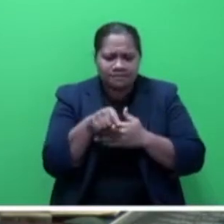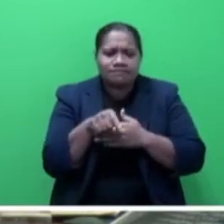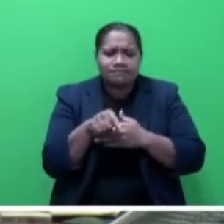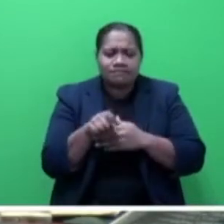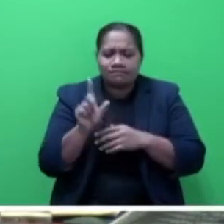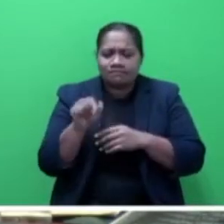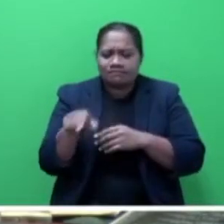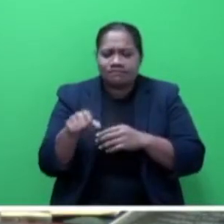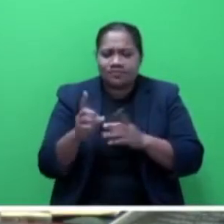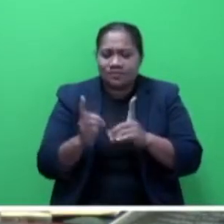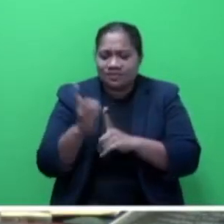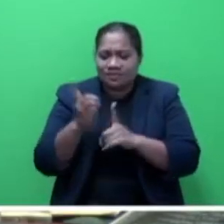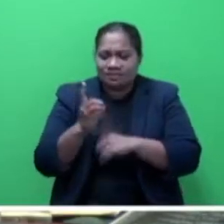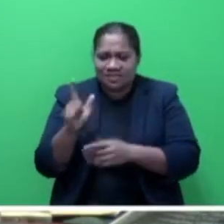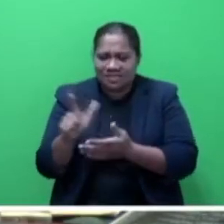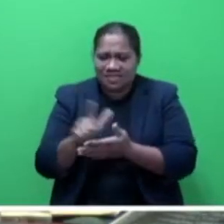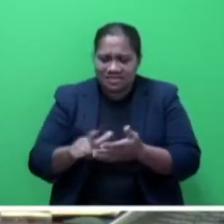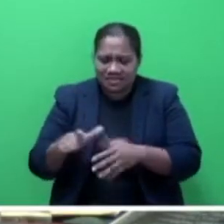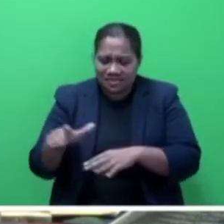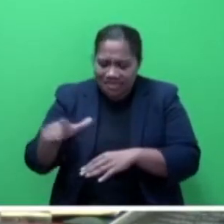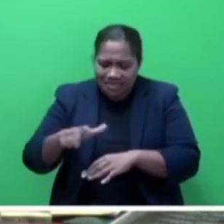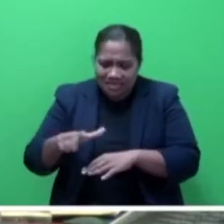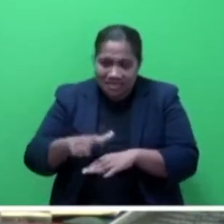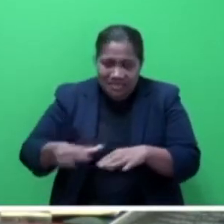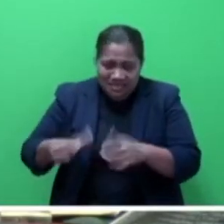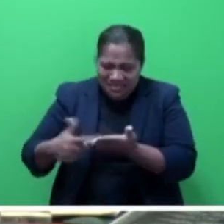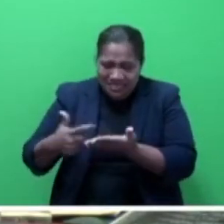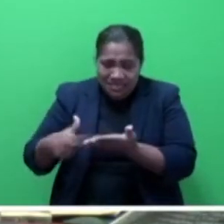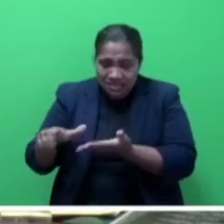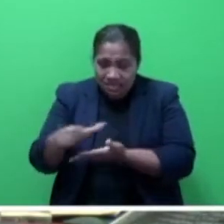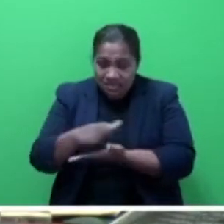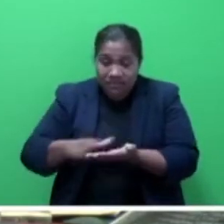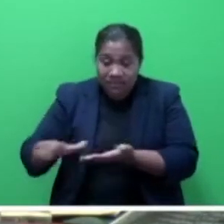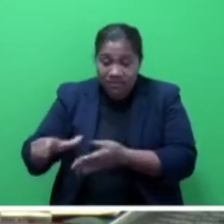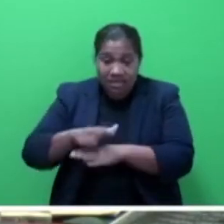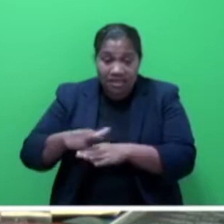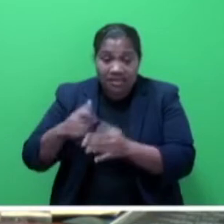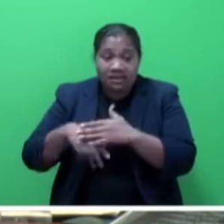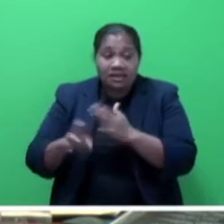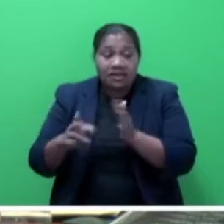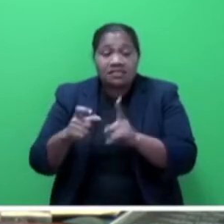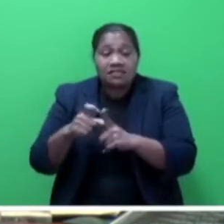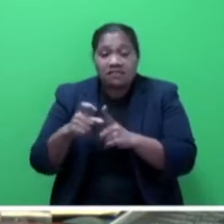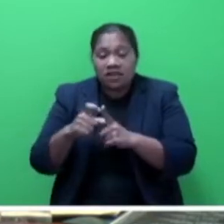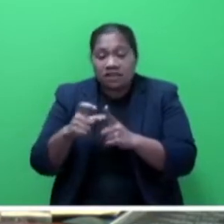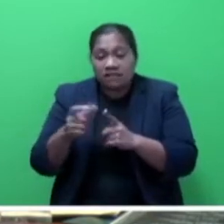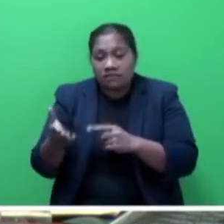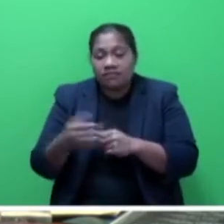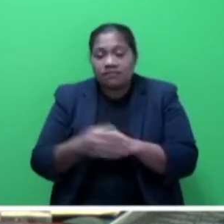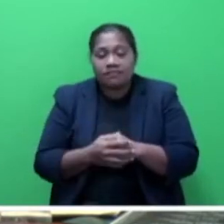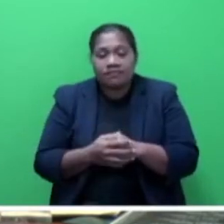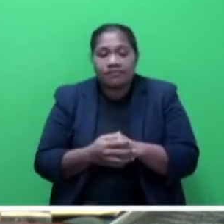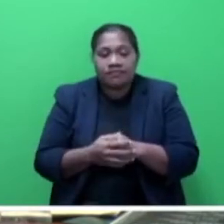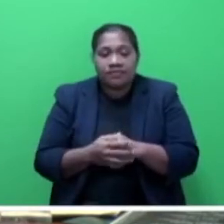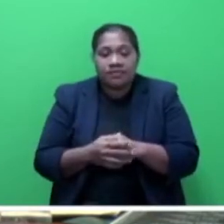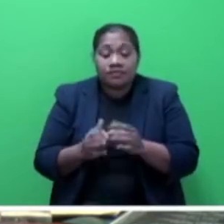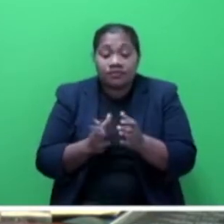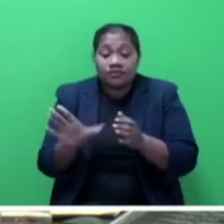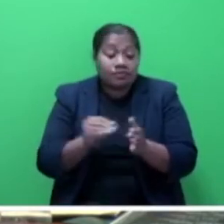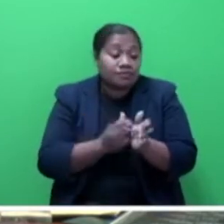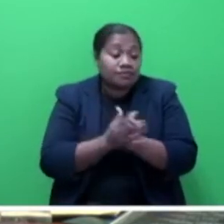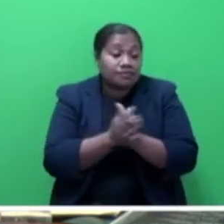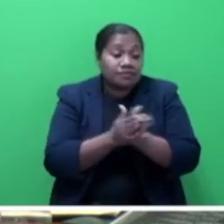53.42 hectares of land in Davulevu from the Methodist Church of Fiji on the 27th February